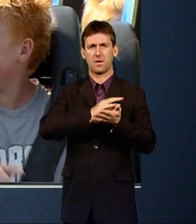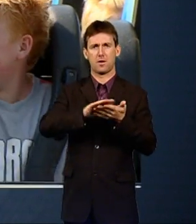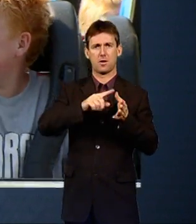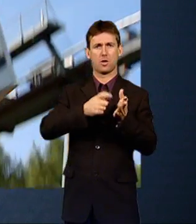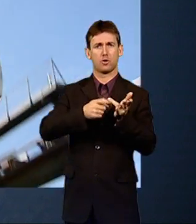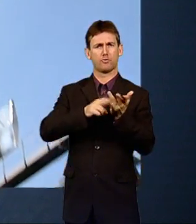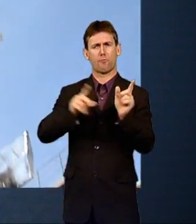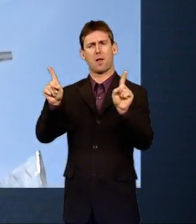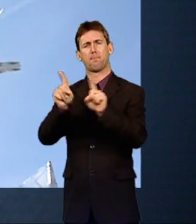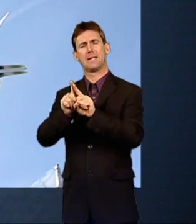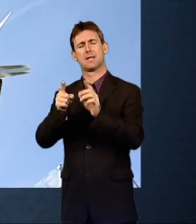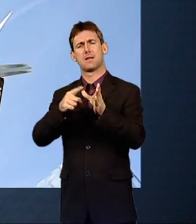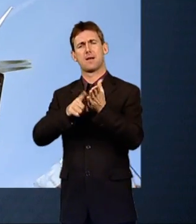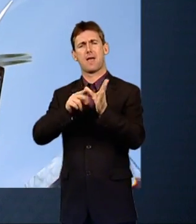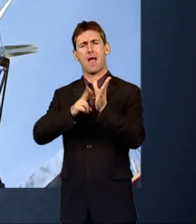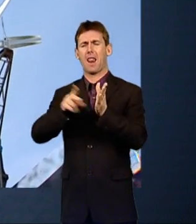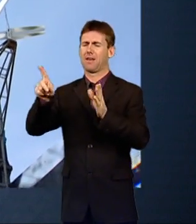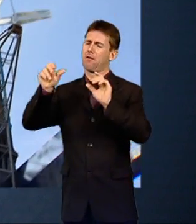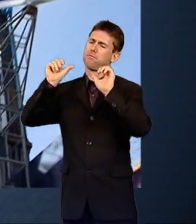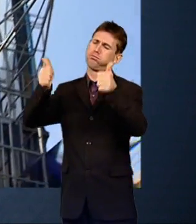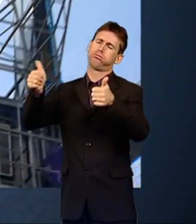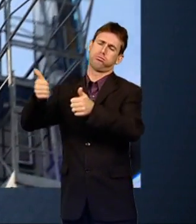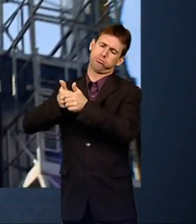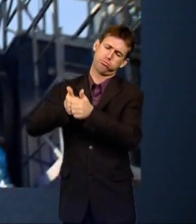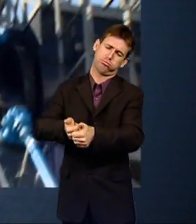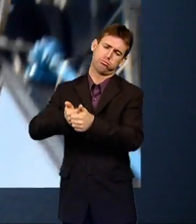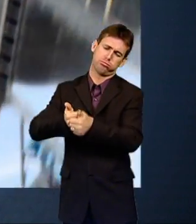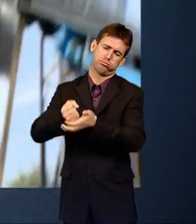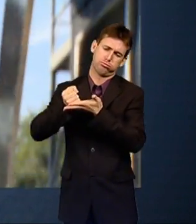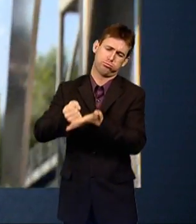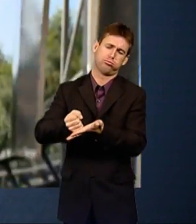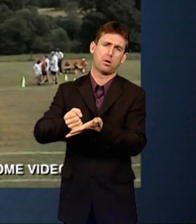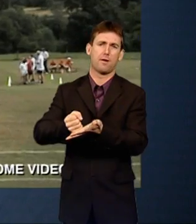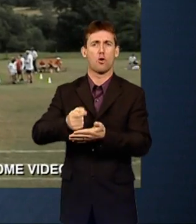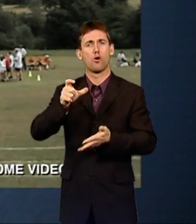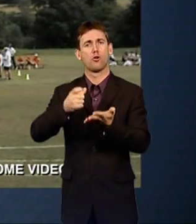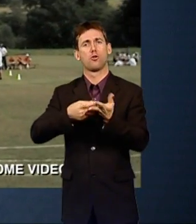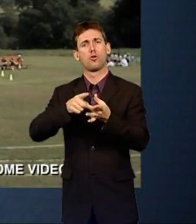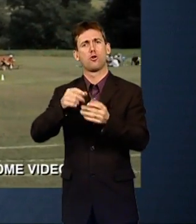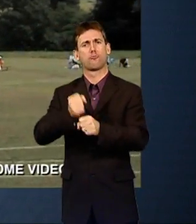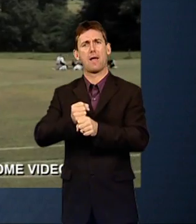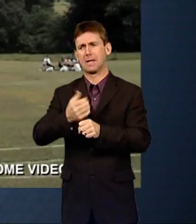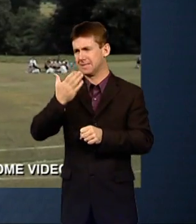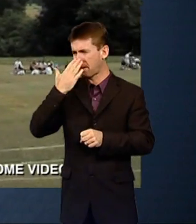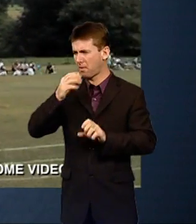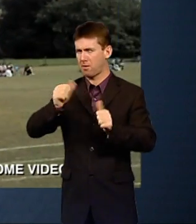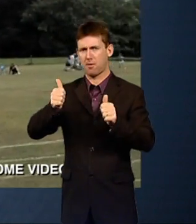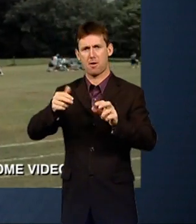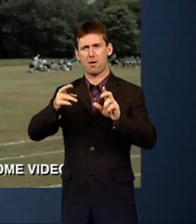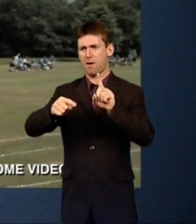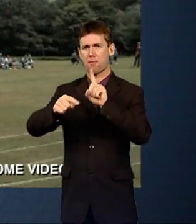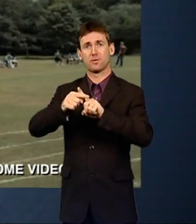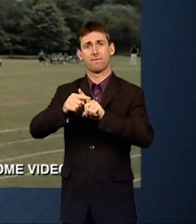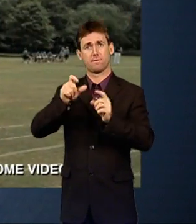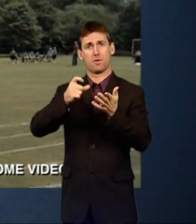supportive father figure for Craig ever since. Things began to look hopeful for the whole family a year later when Craig got a